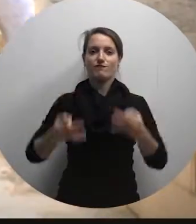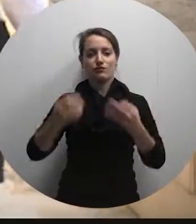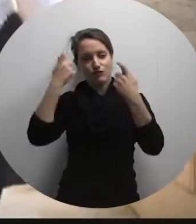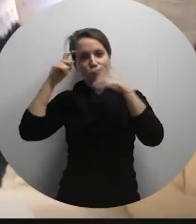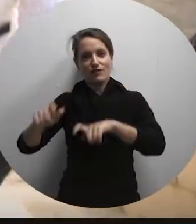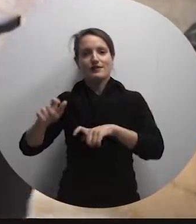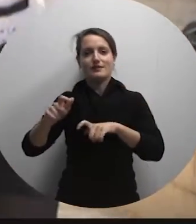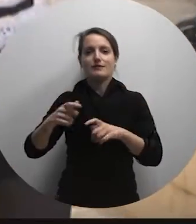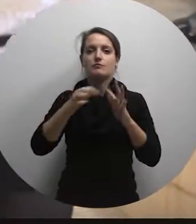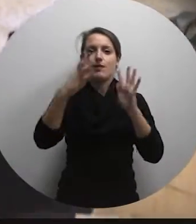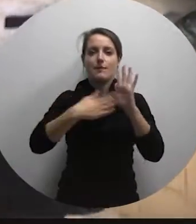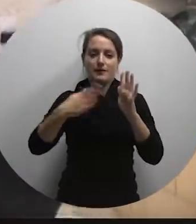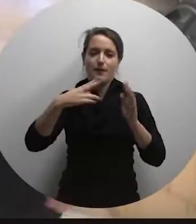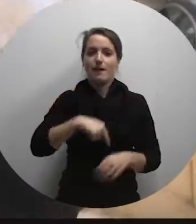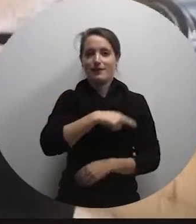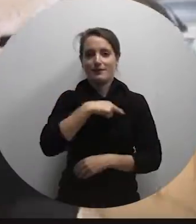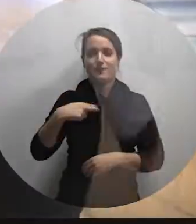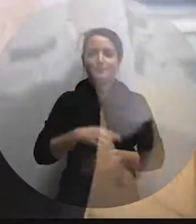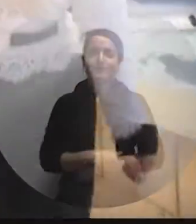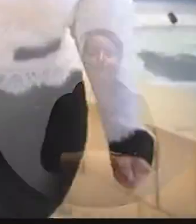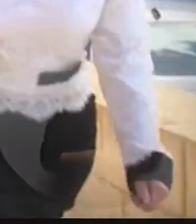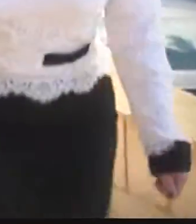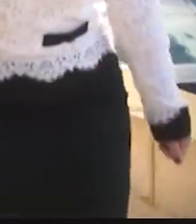residence of the Prime Minister of Malta.